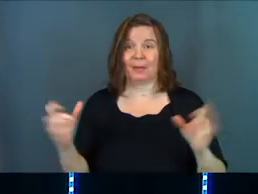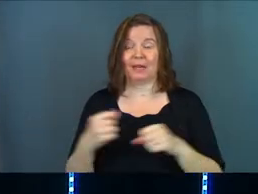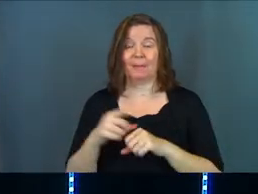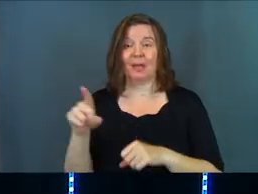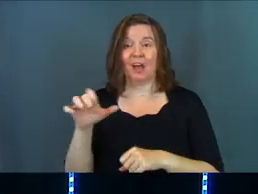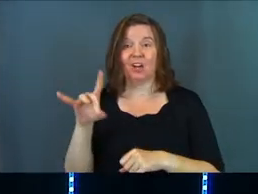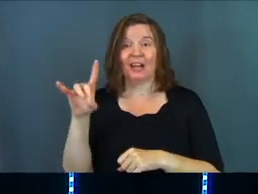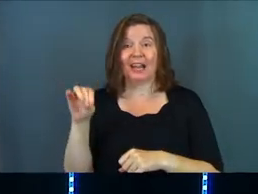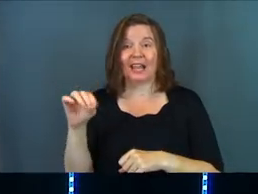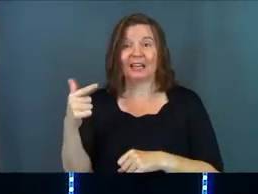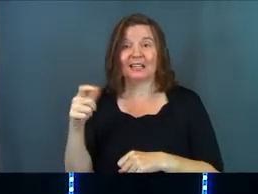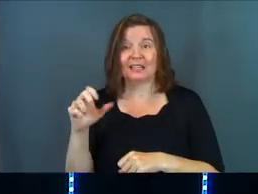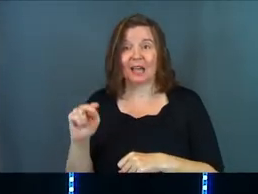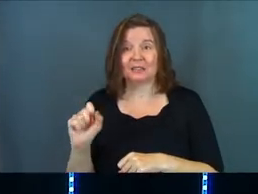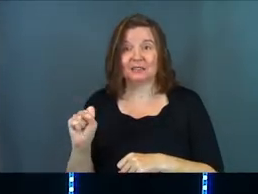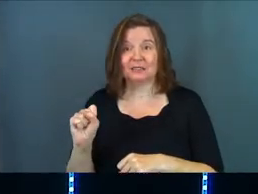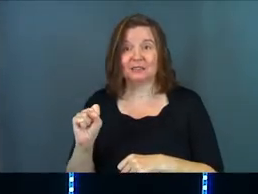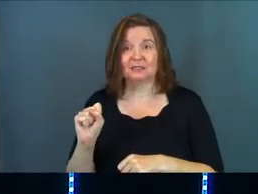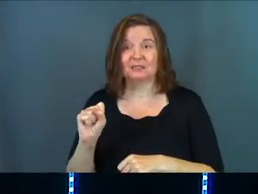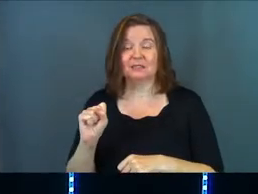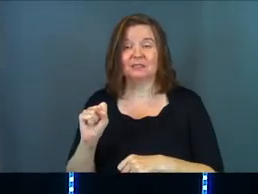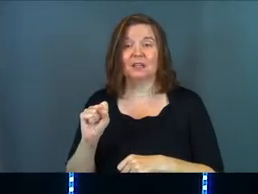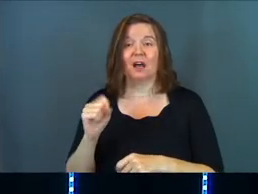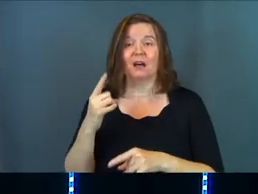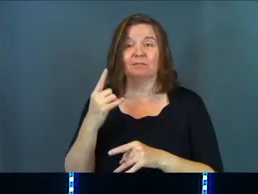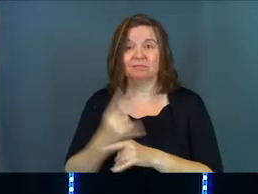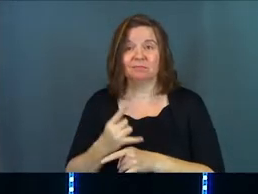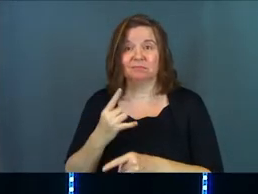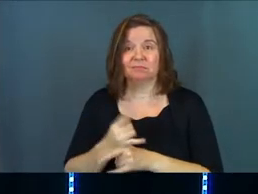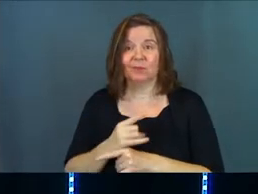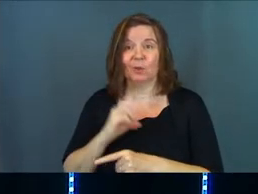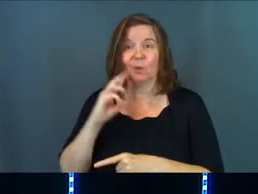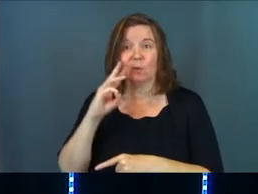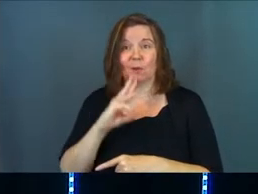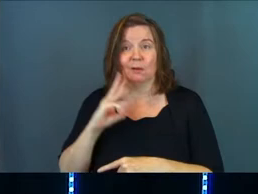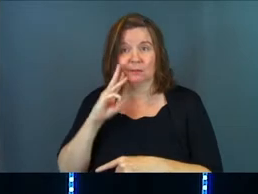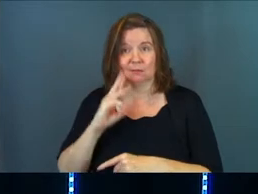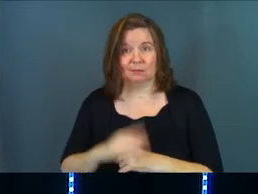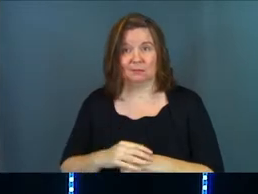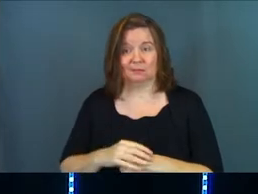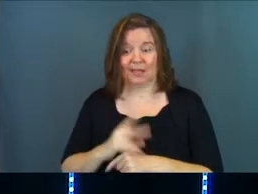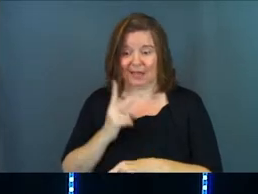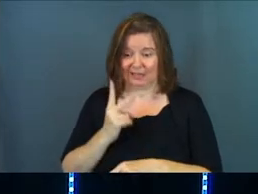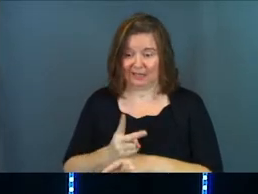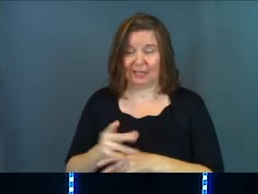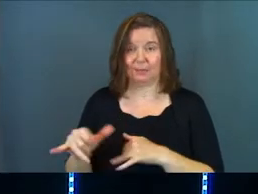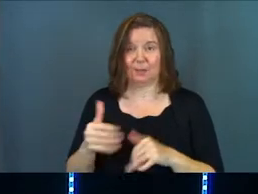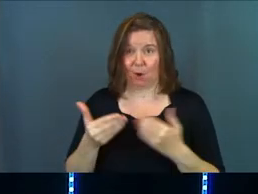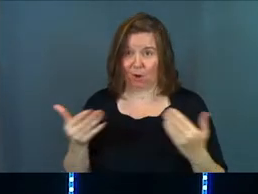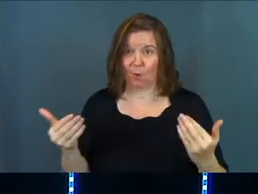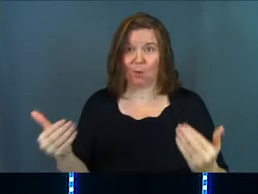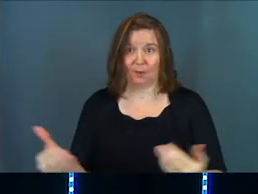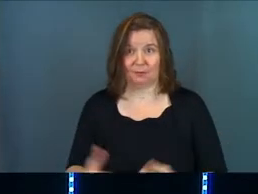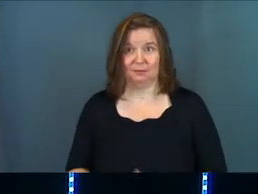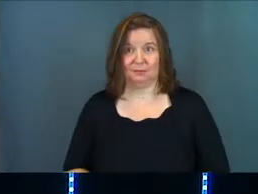makes 180 gallons of fermented wine, and he keeps a party going.